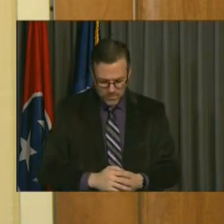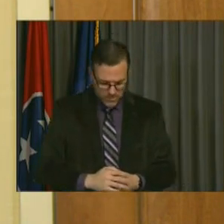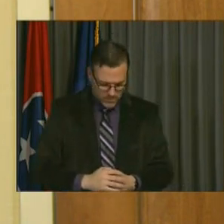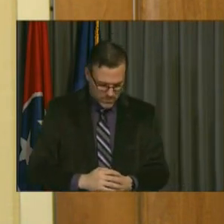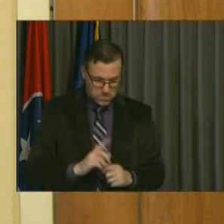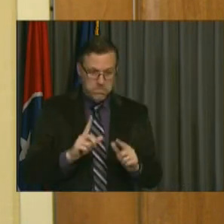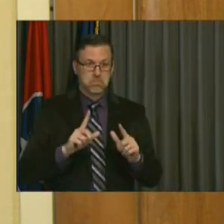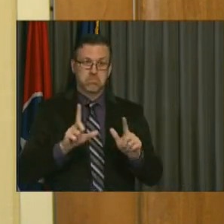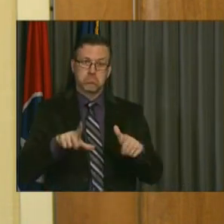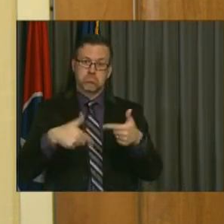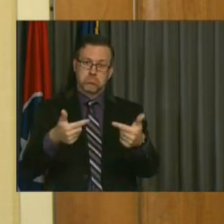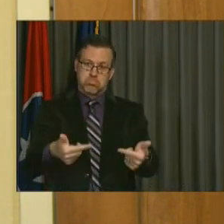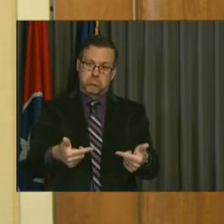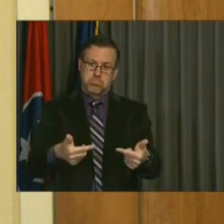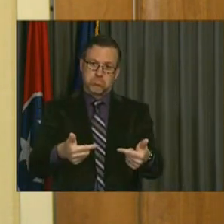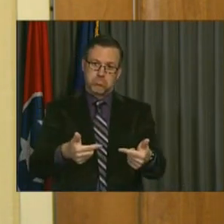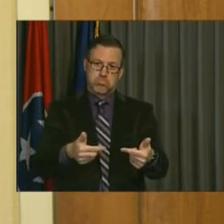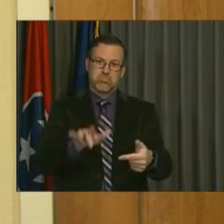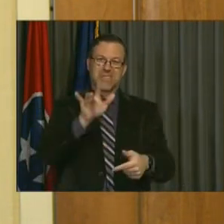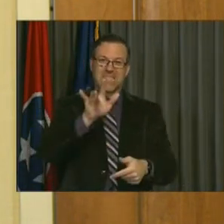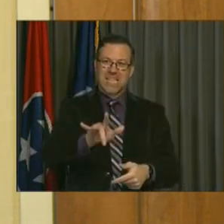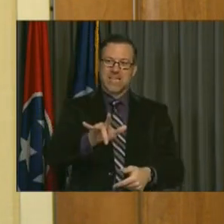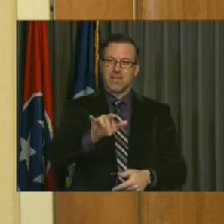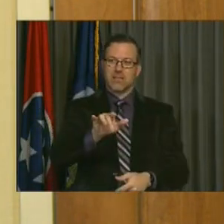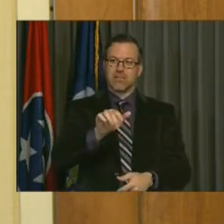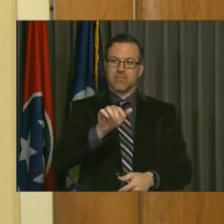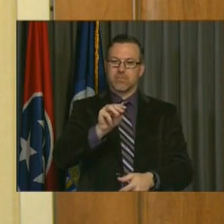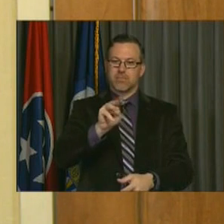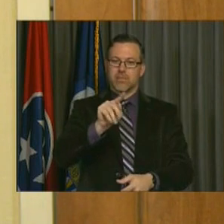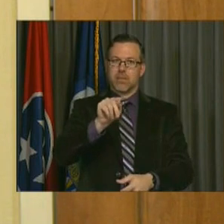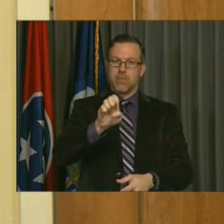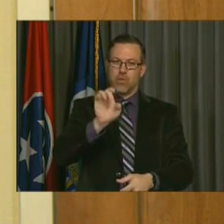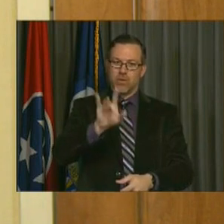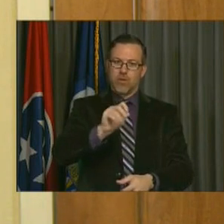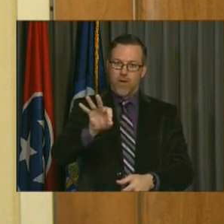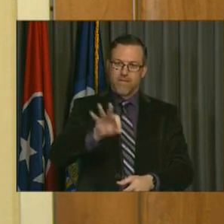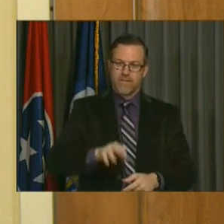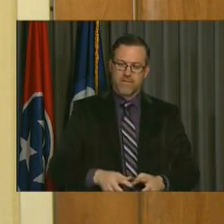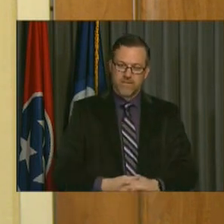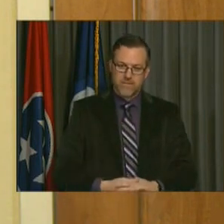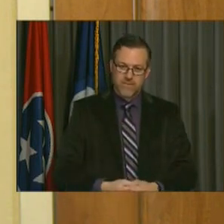Councilmember Evans, if you can be sure to unmute, you are recognized. Can